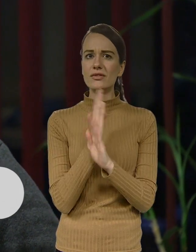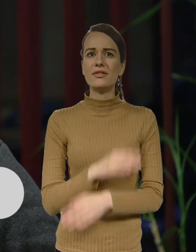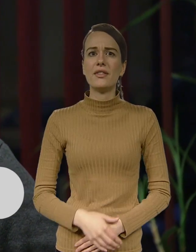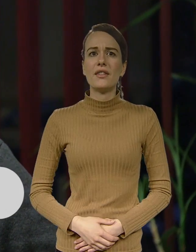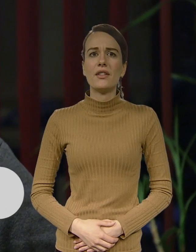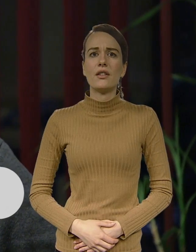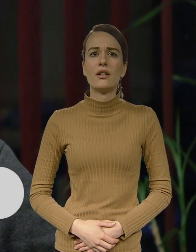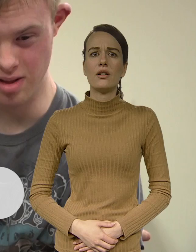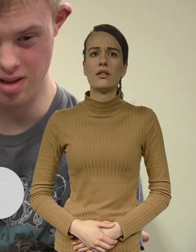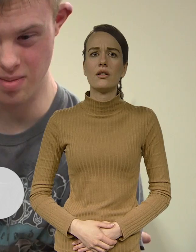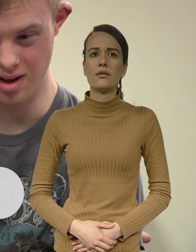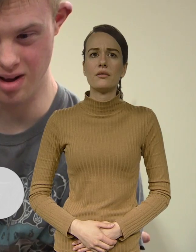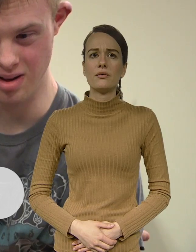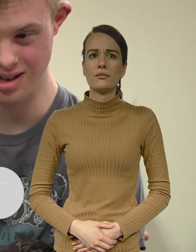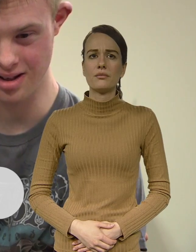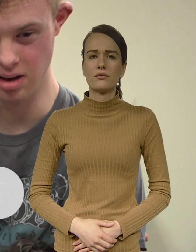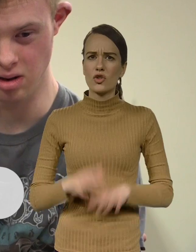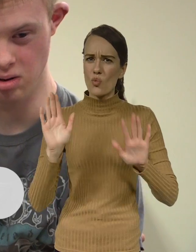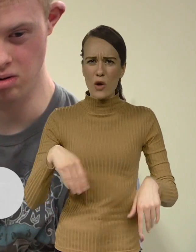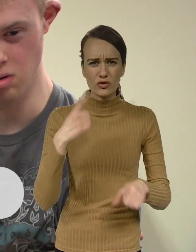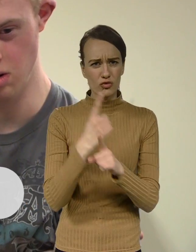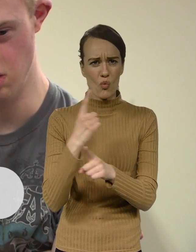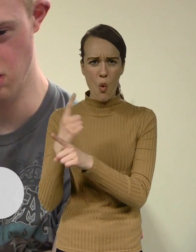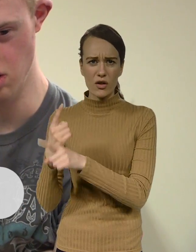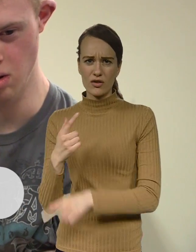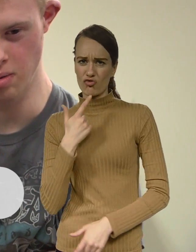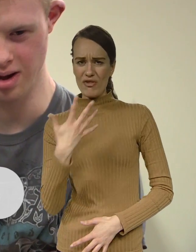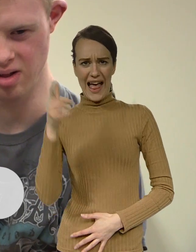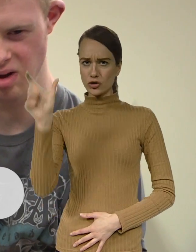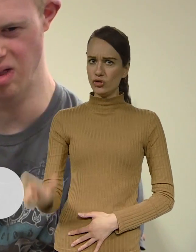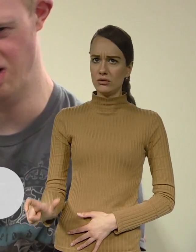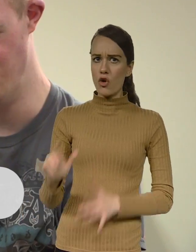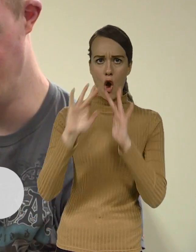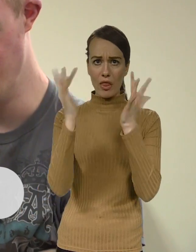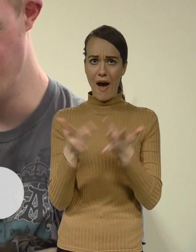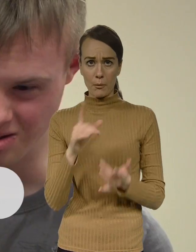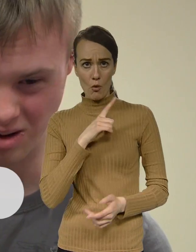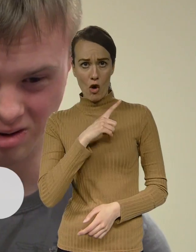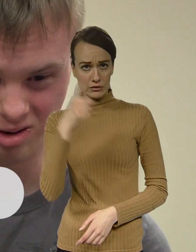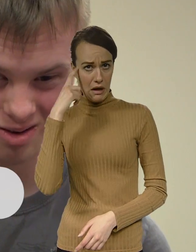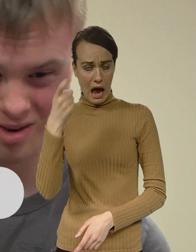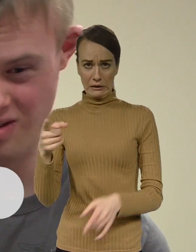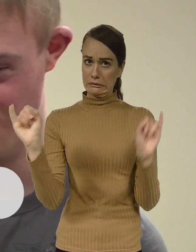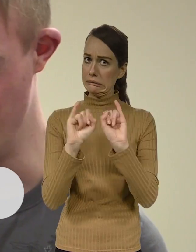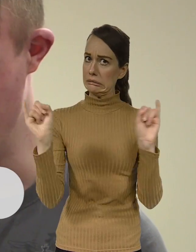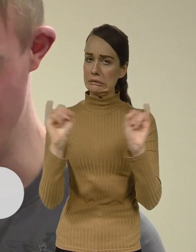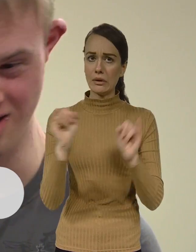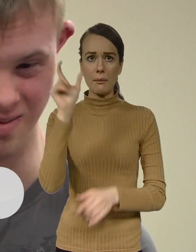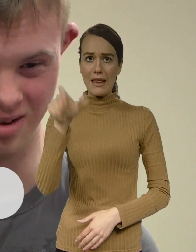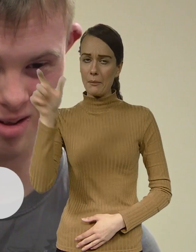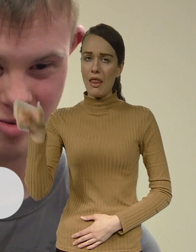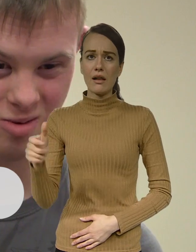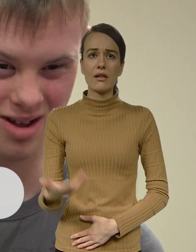really a secret. Somehow you actually don't talk to strangers, actually online. We don't talk about them.